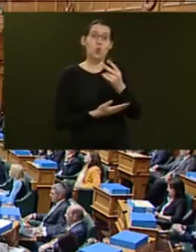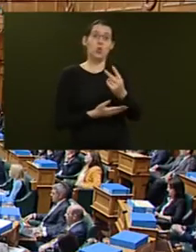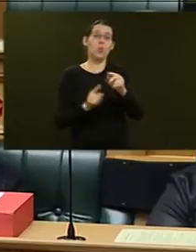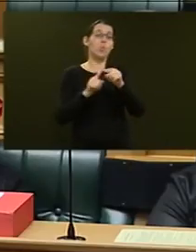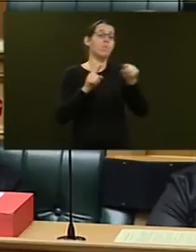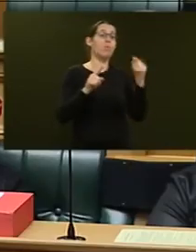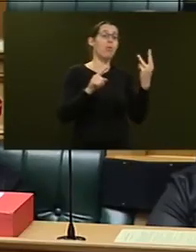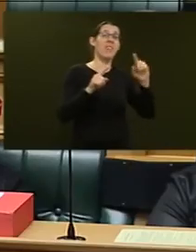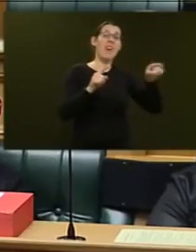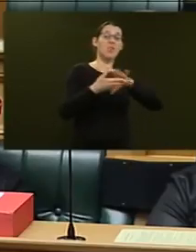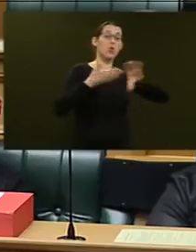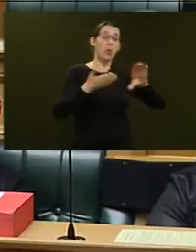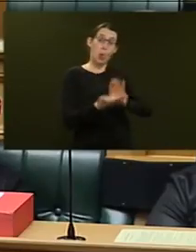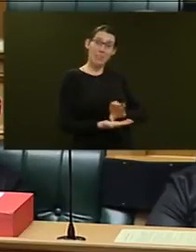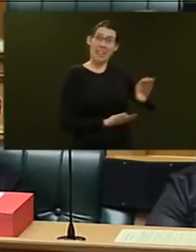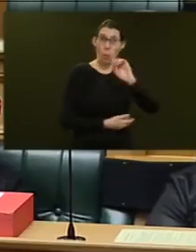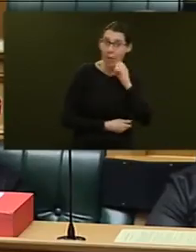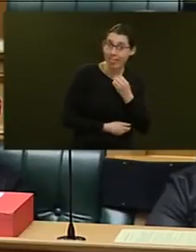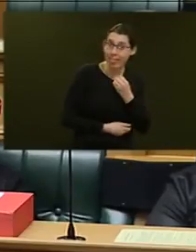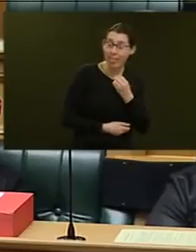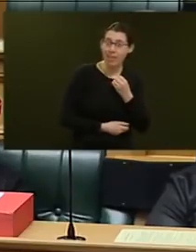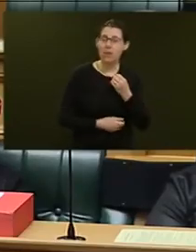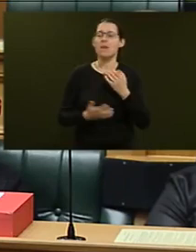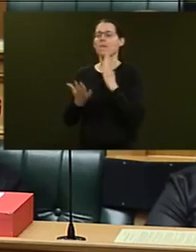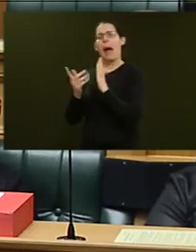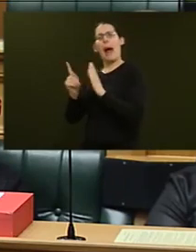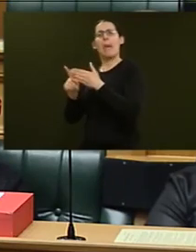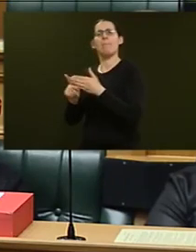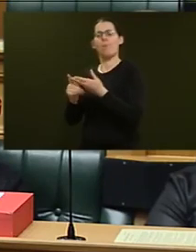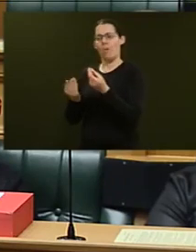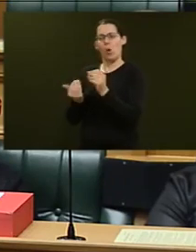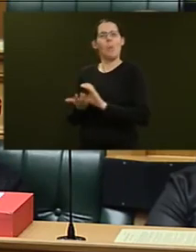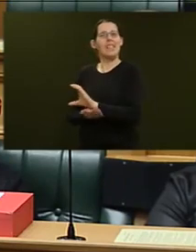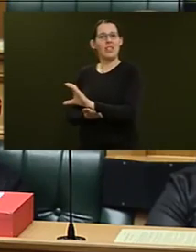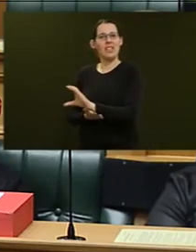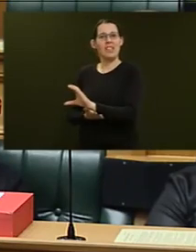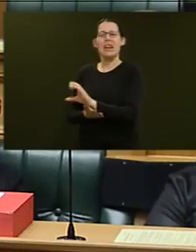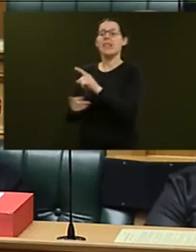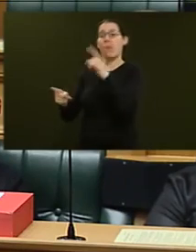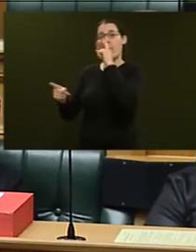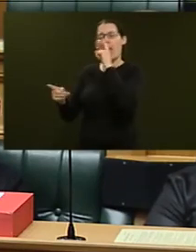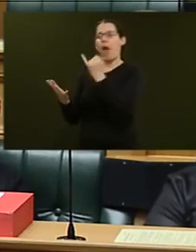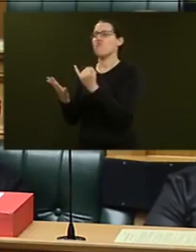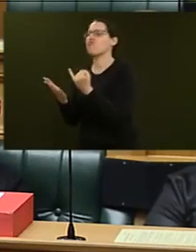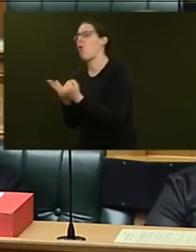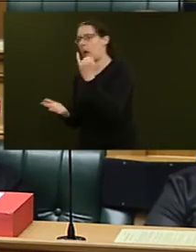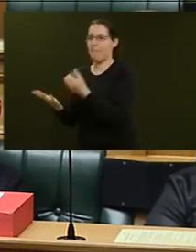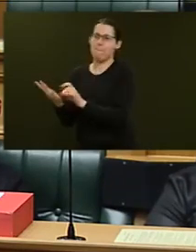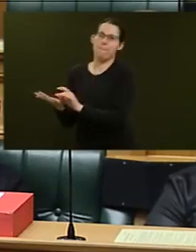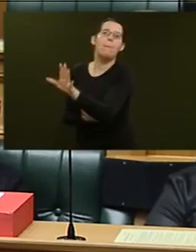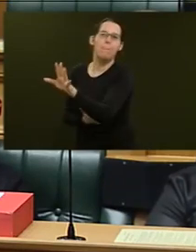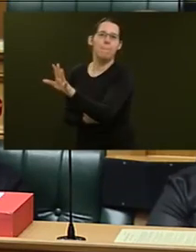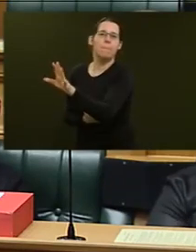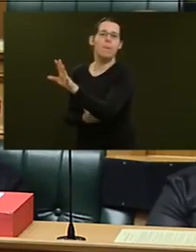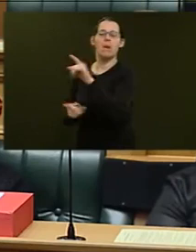The point of the compensation is to compensate people who wrongly had their tenancies terminated and their possessions destroyed